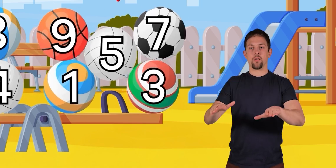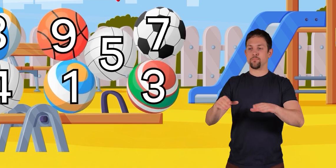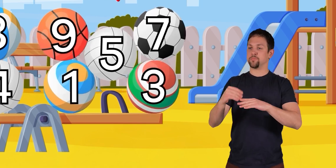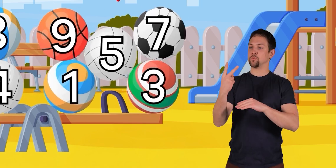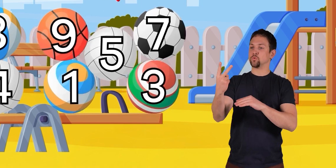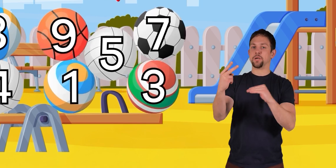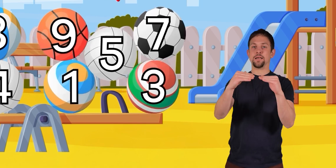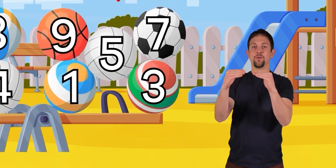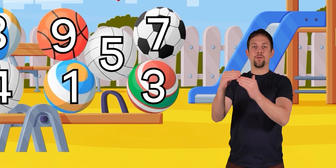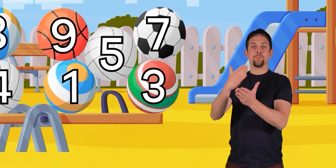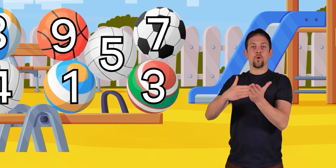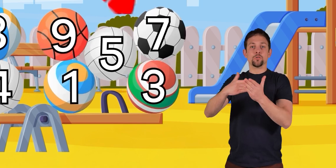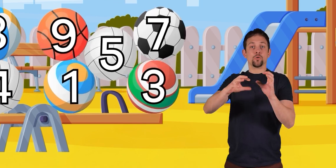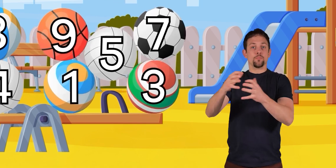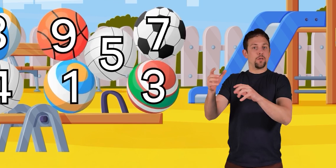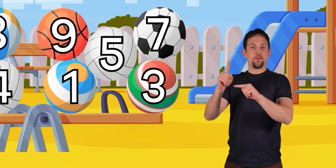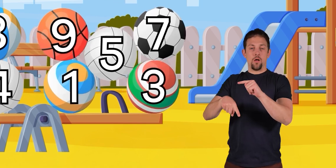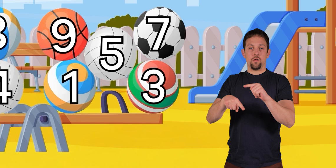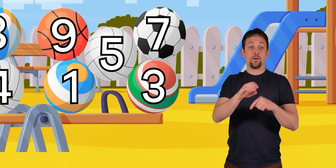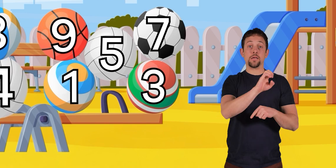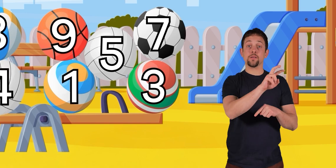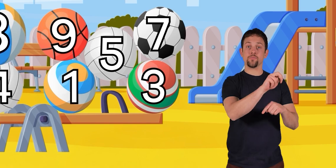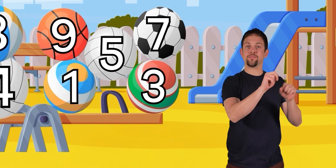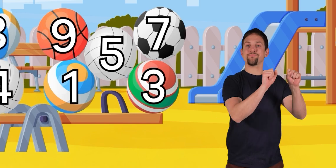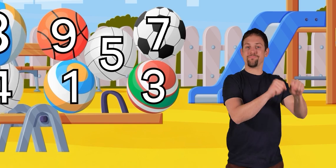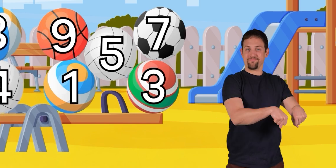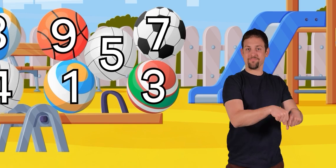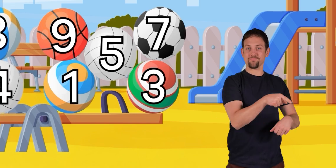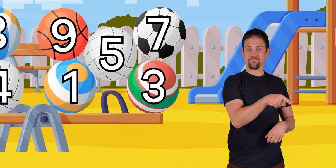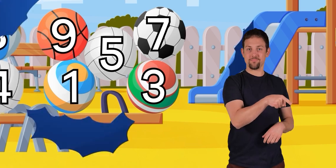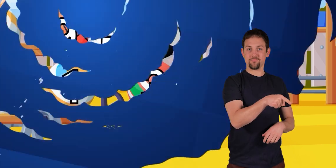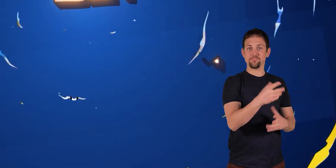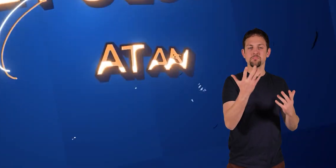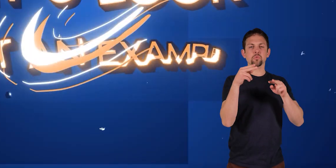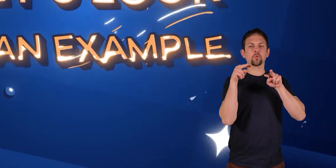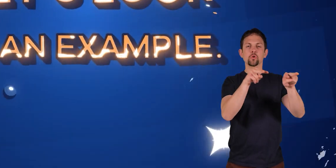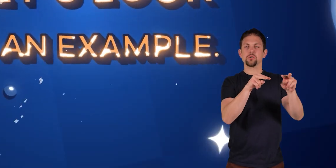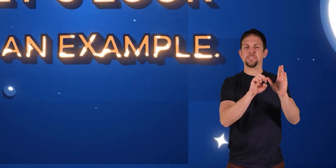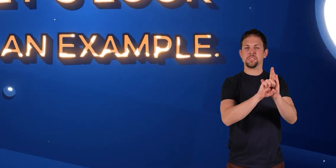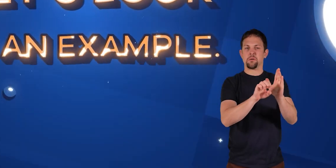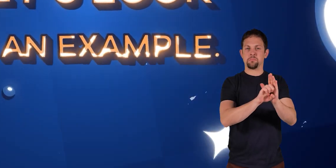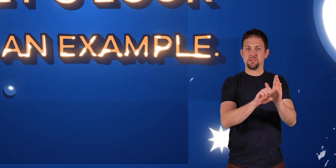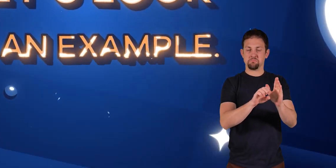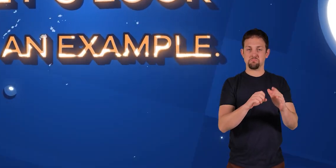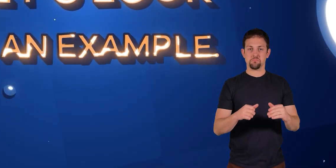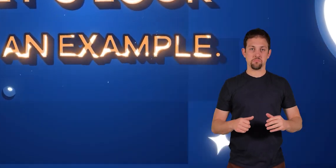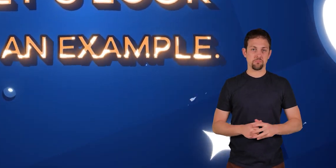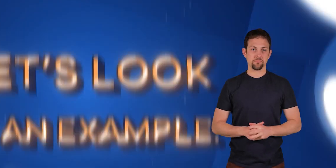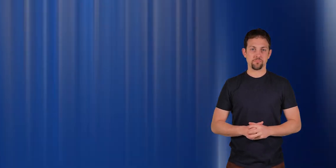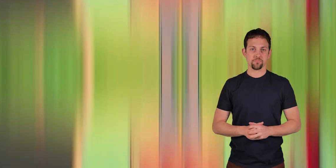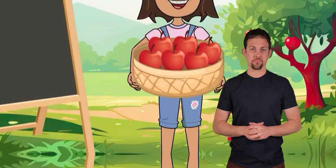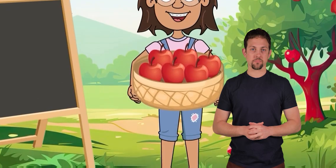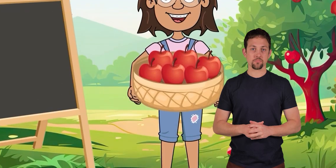into two equal parts or groups. But even numbers can. Let's look at an example.